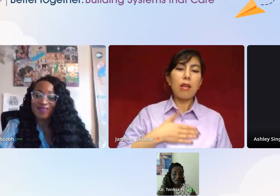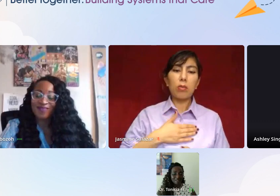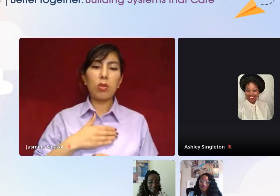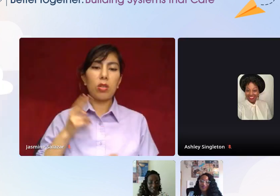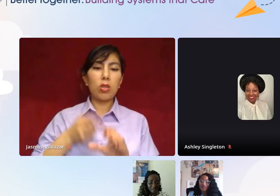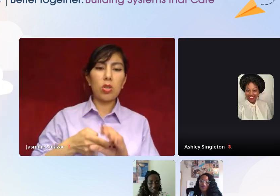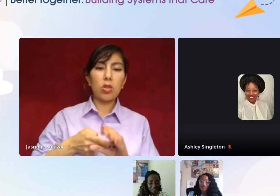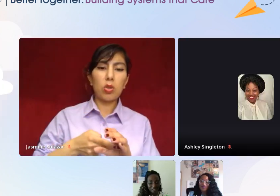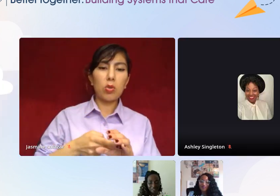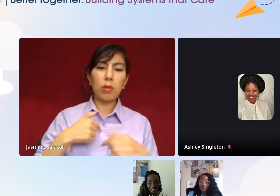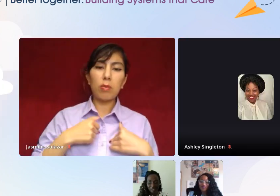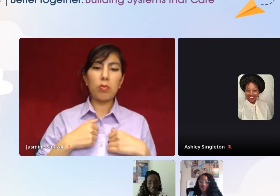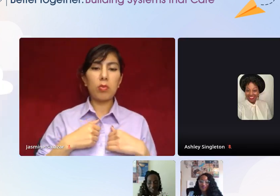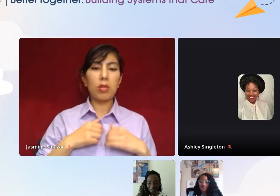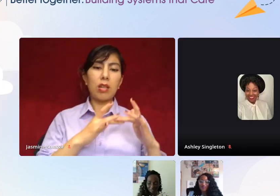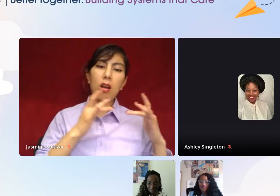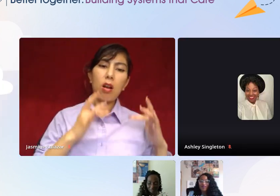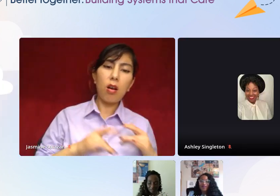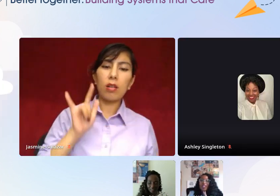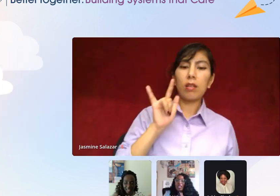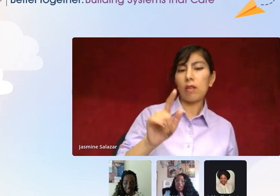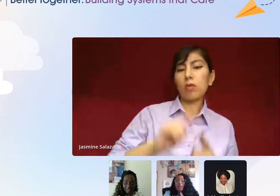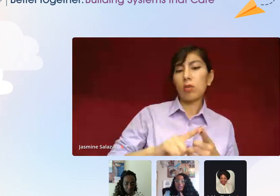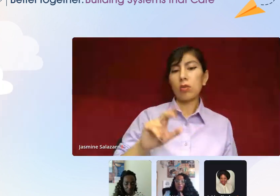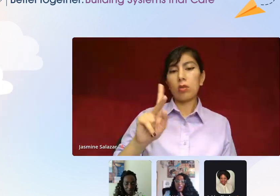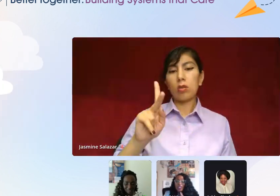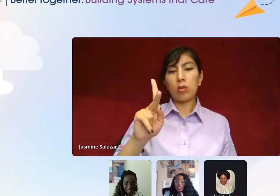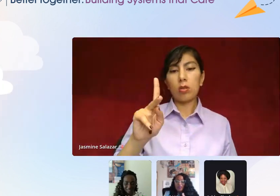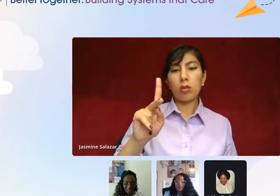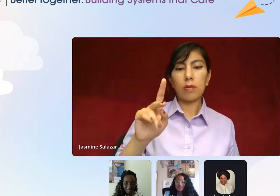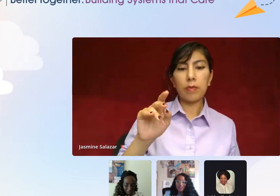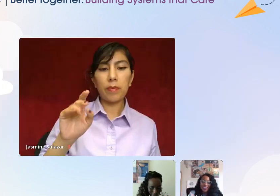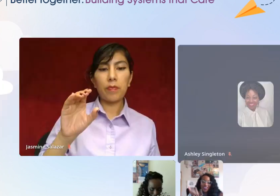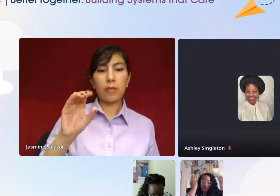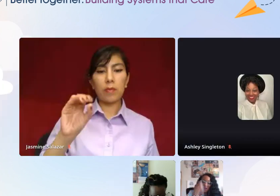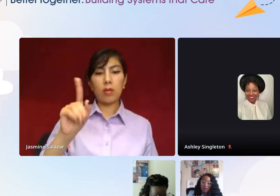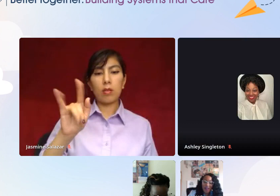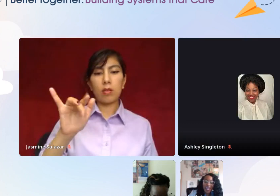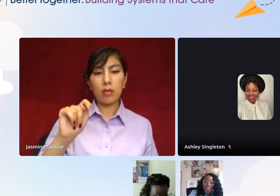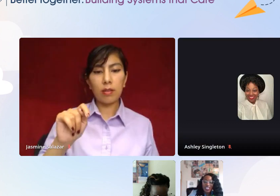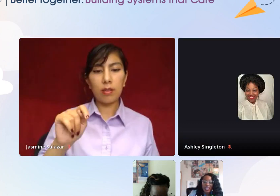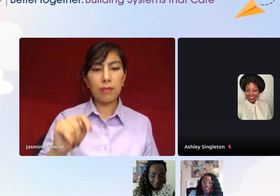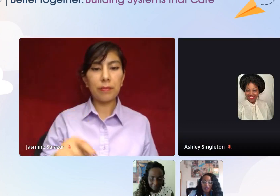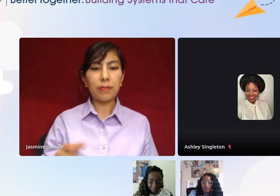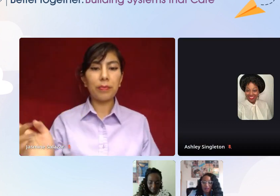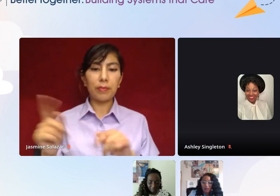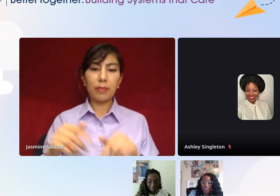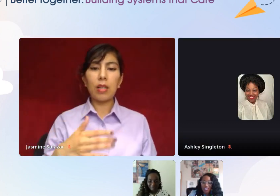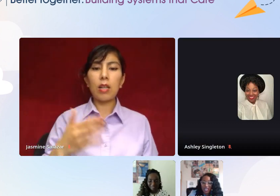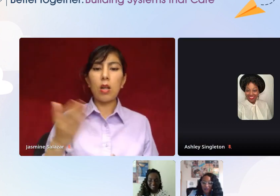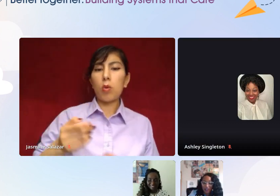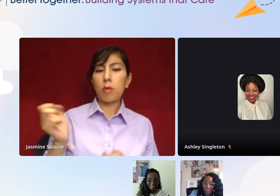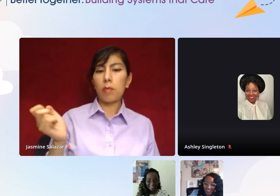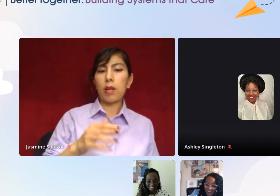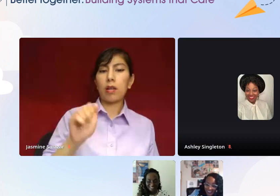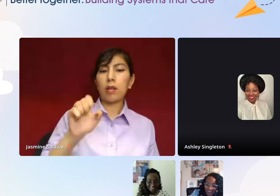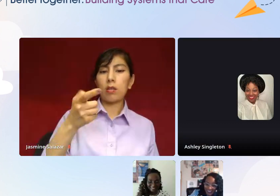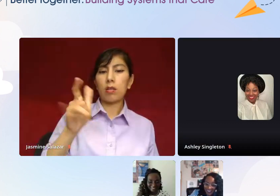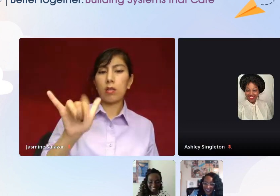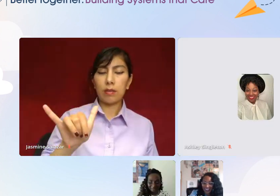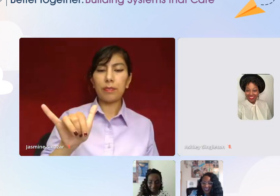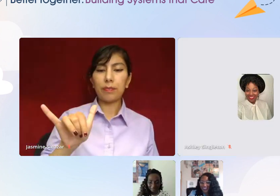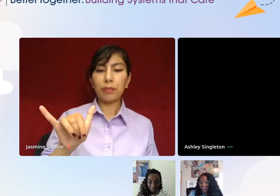sending hearts and love to Kolechi. And Ashley, welcome to the stage. Welcome back, Ashley. Thank you, everyone. I appreciate you all.